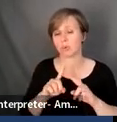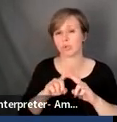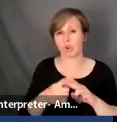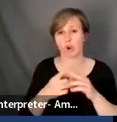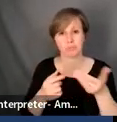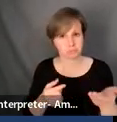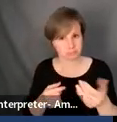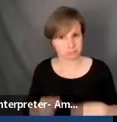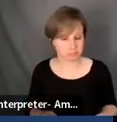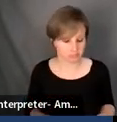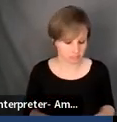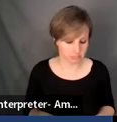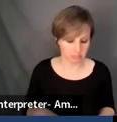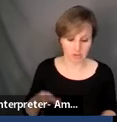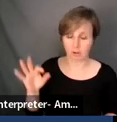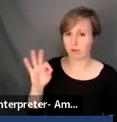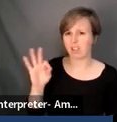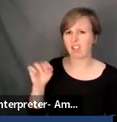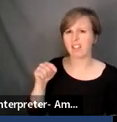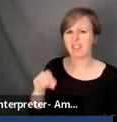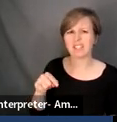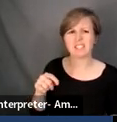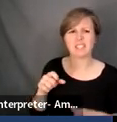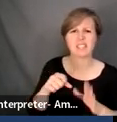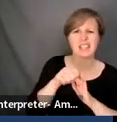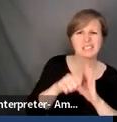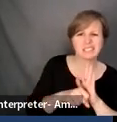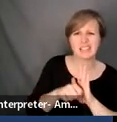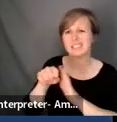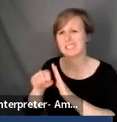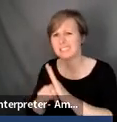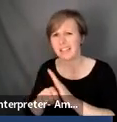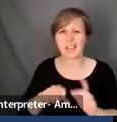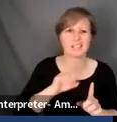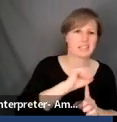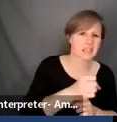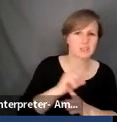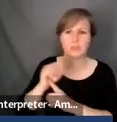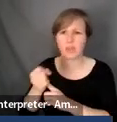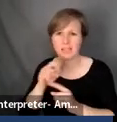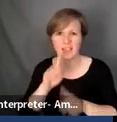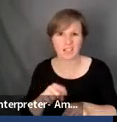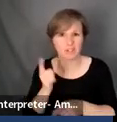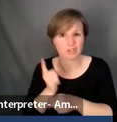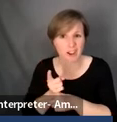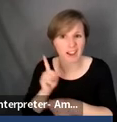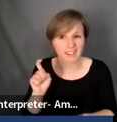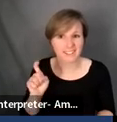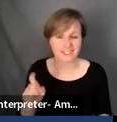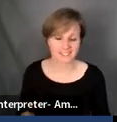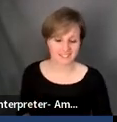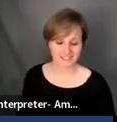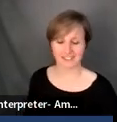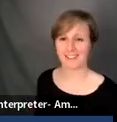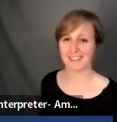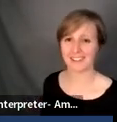Okay, so this is like a state to state, uh, case to case, um, answer, right? So I,